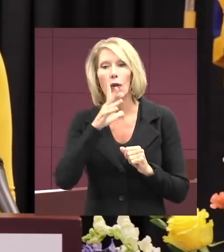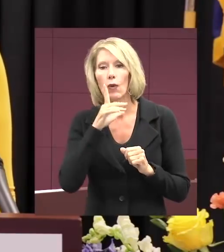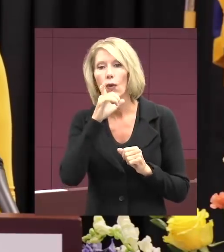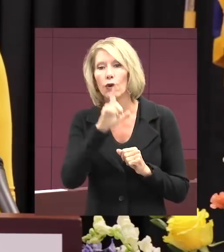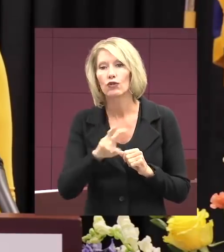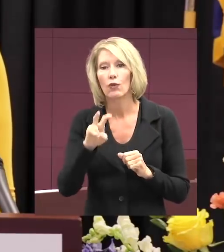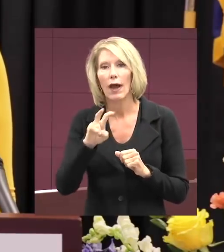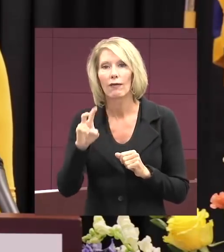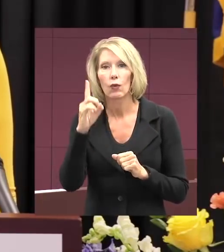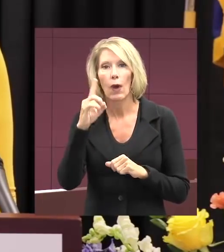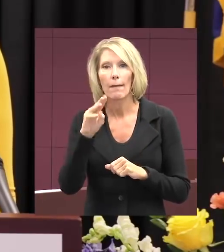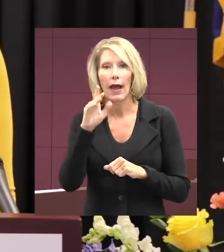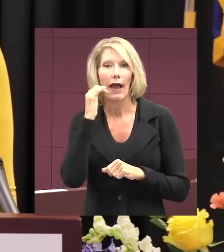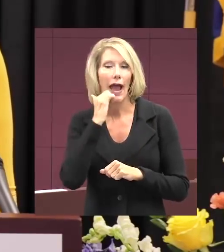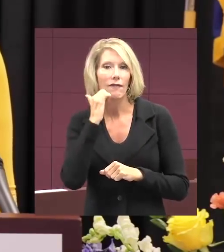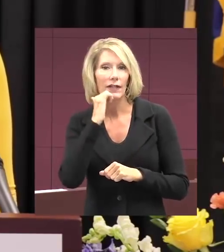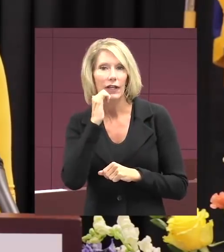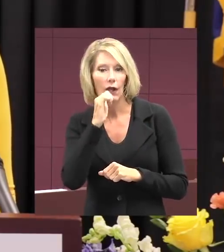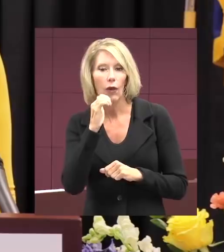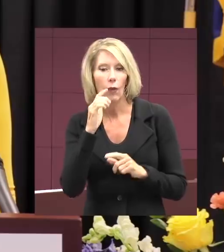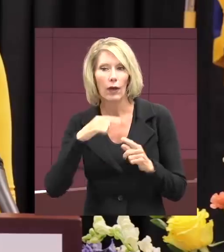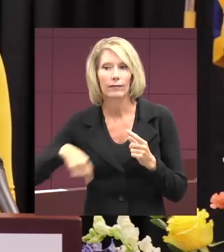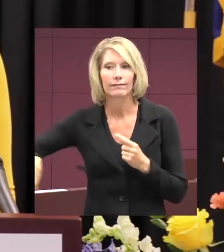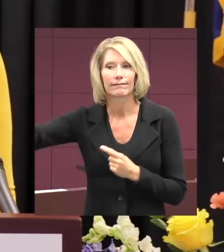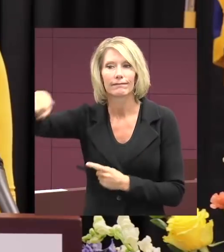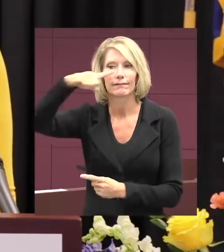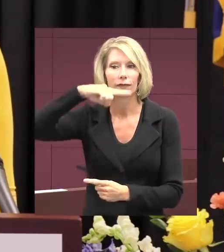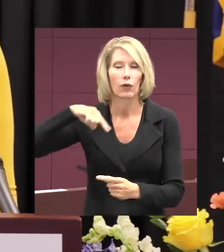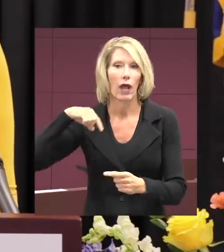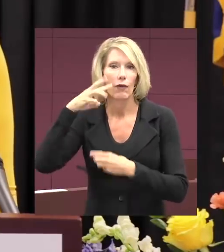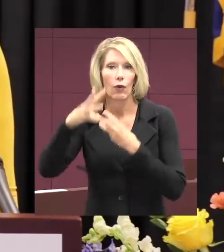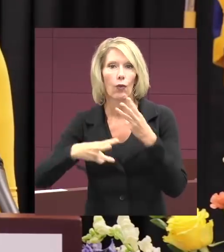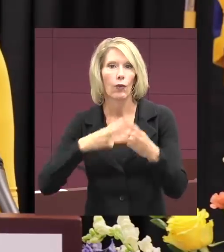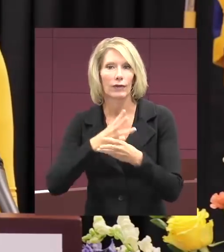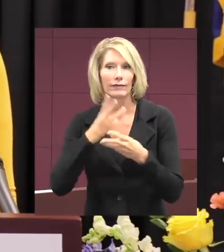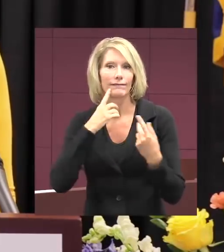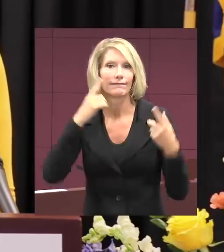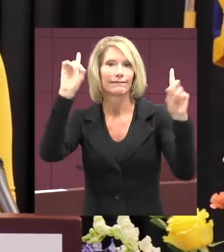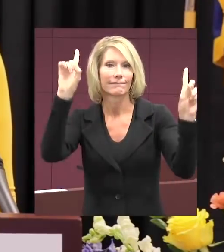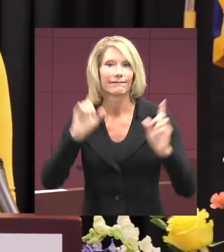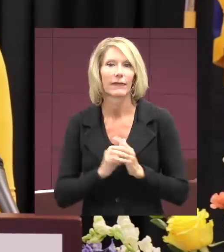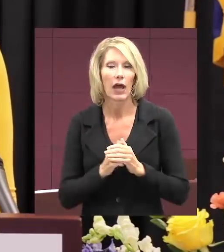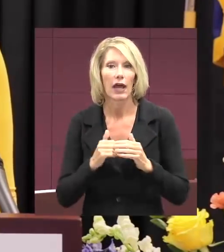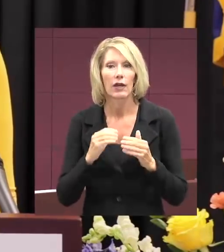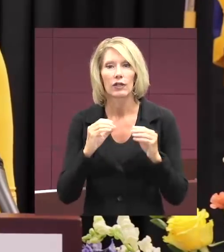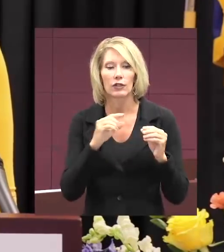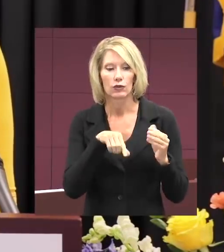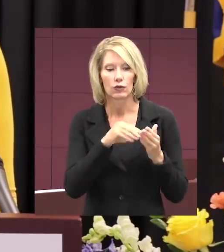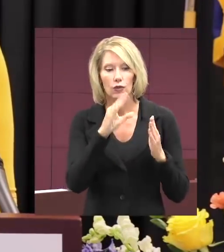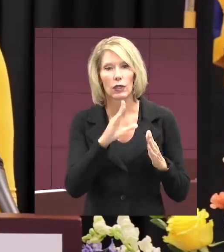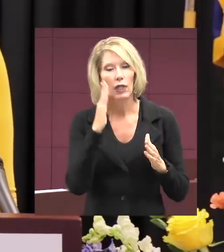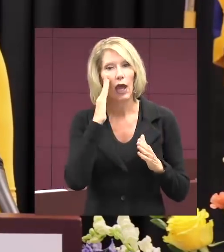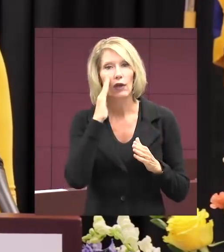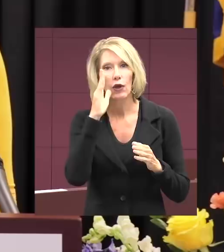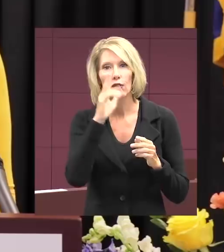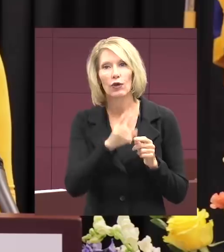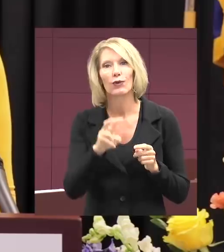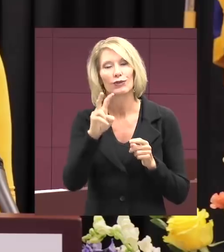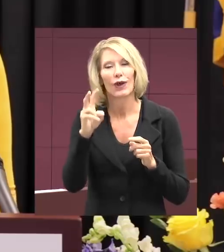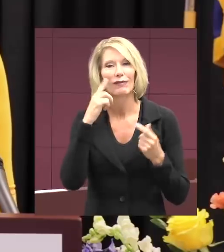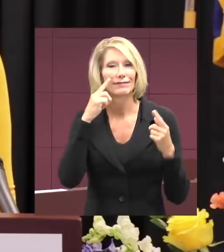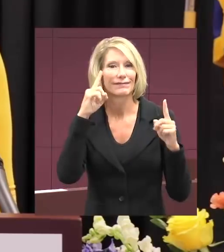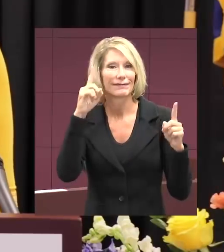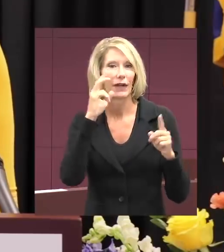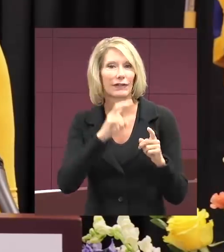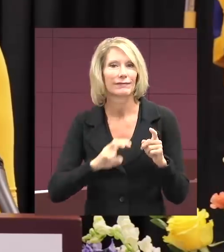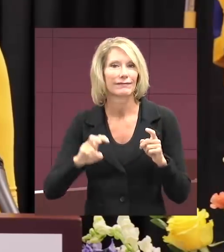a mile each day may get around the world at last. Students, I have no doubt that you would travel far and get